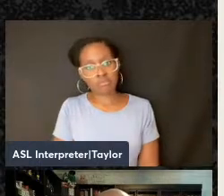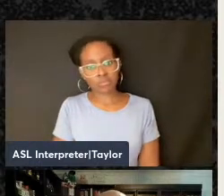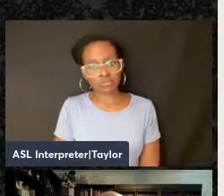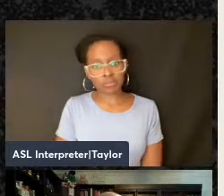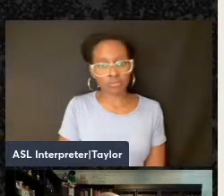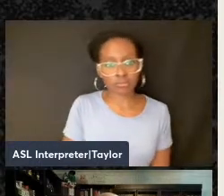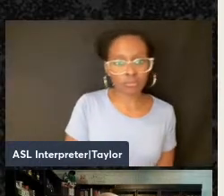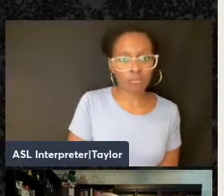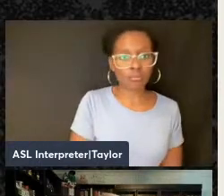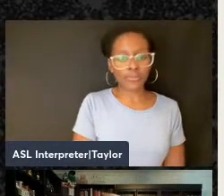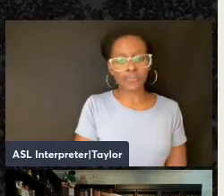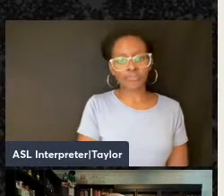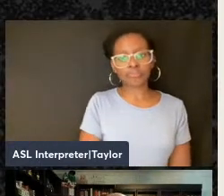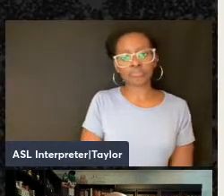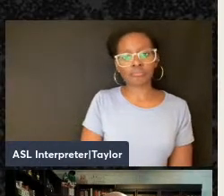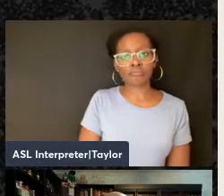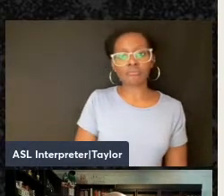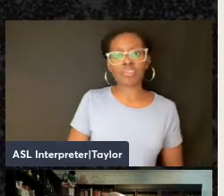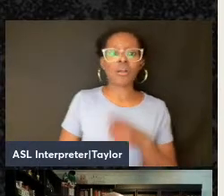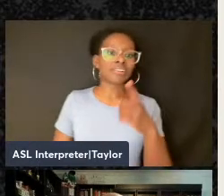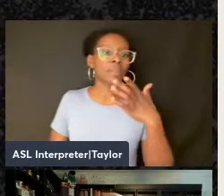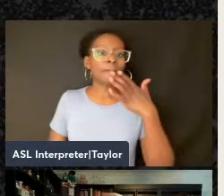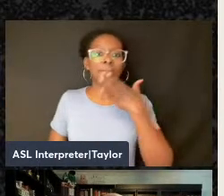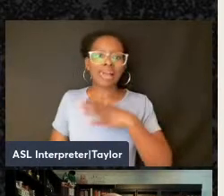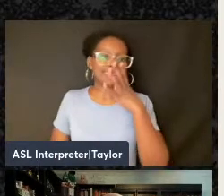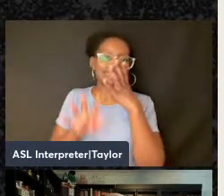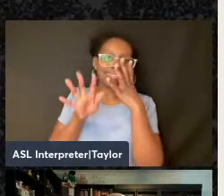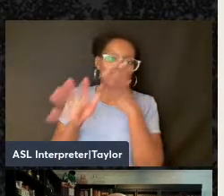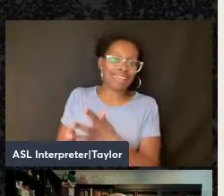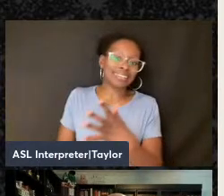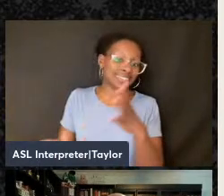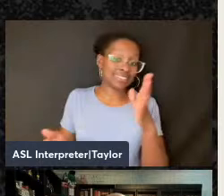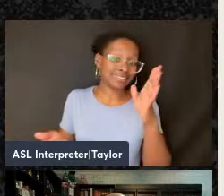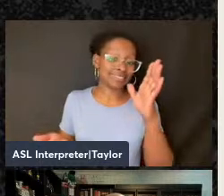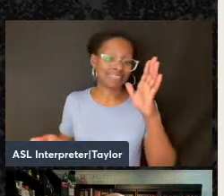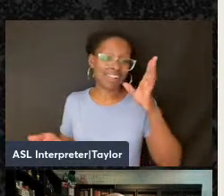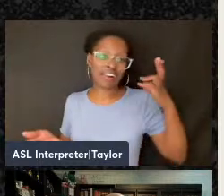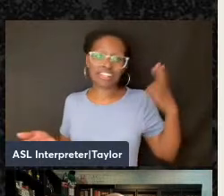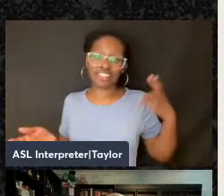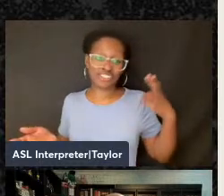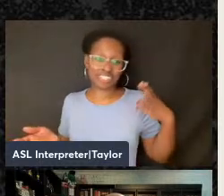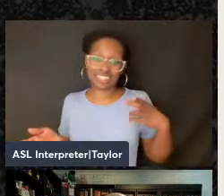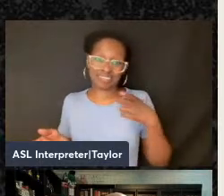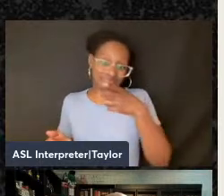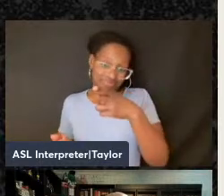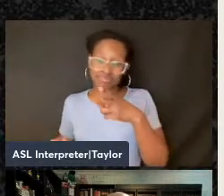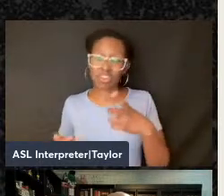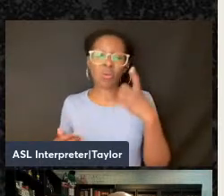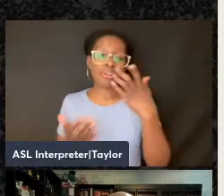So this is a badly neglected history. One of the major things we were trying to do with this volume